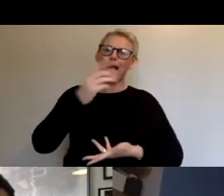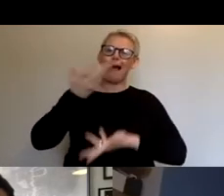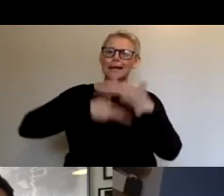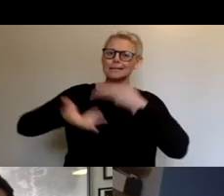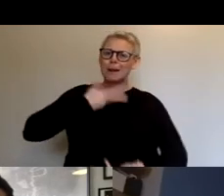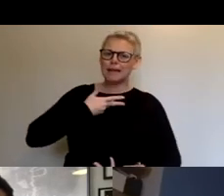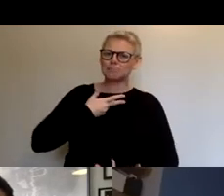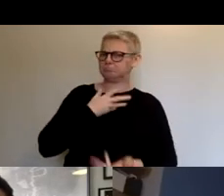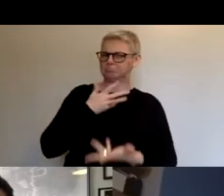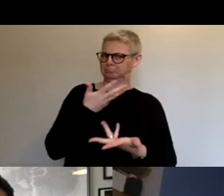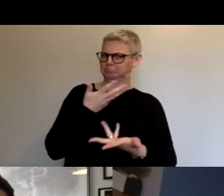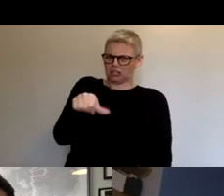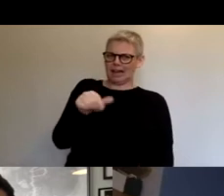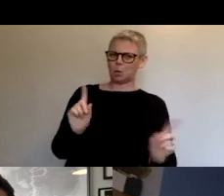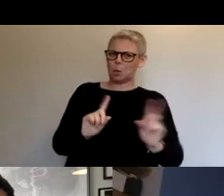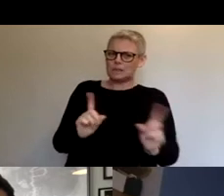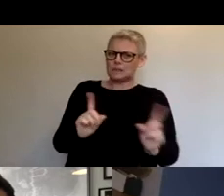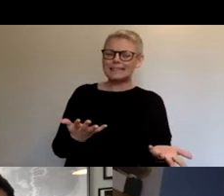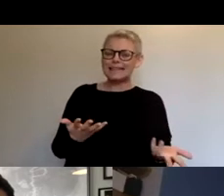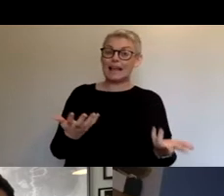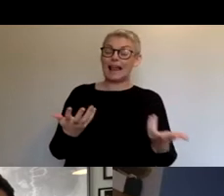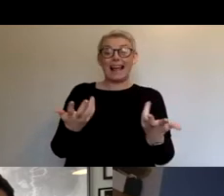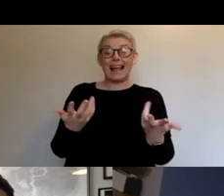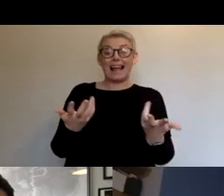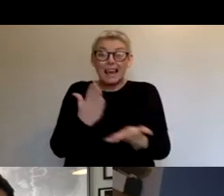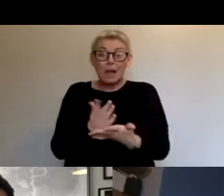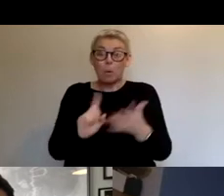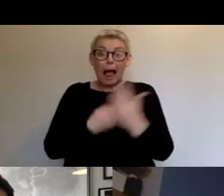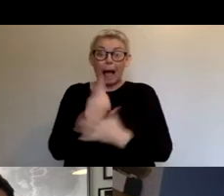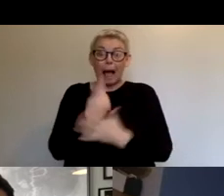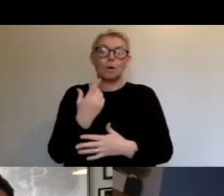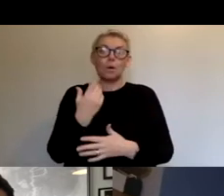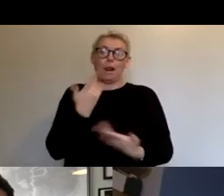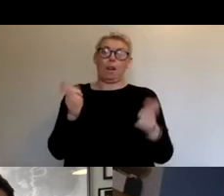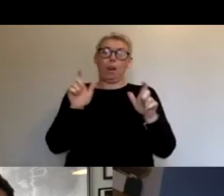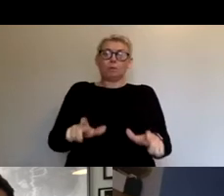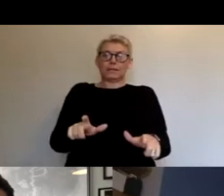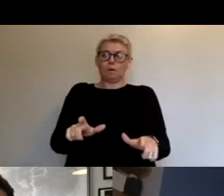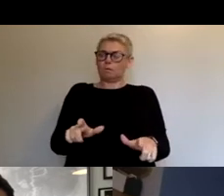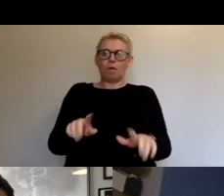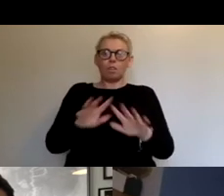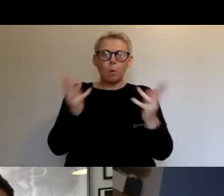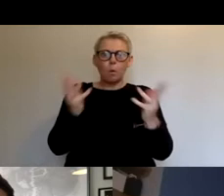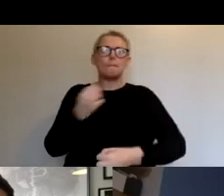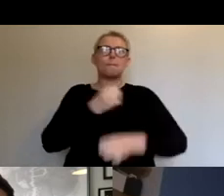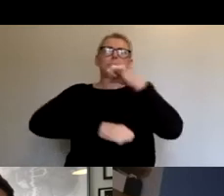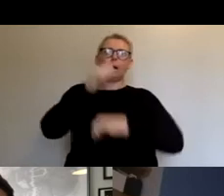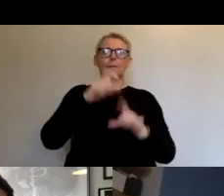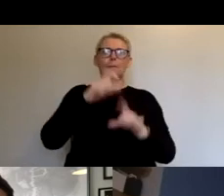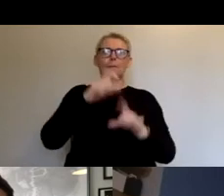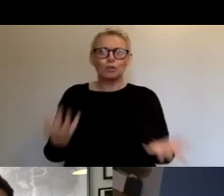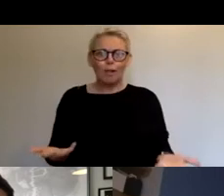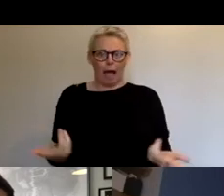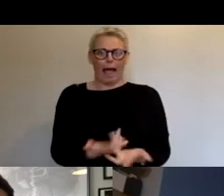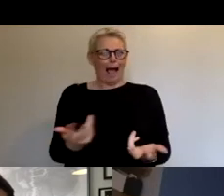context of how the world went digital during the first lockdown. And then we'll hear from Latoya and Jack about